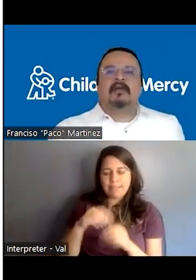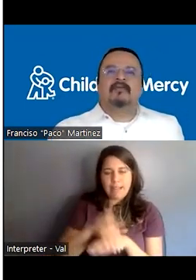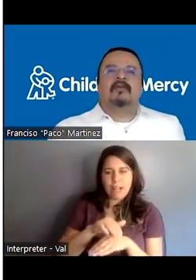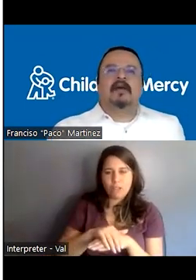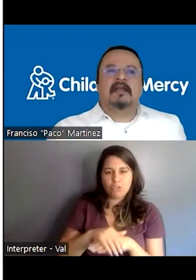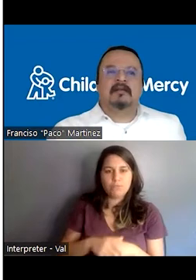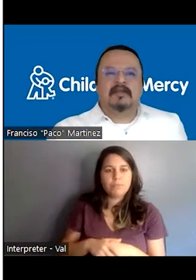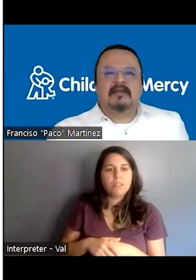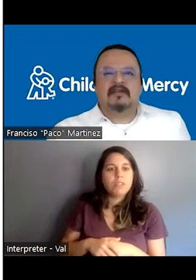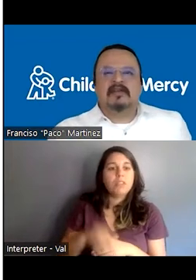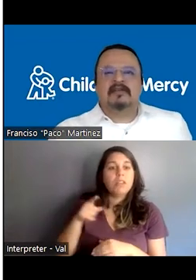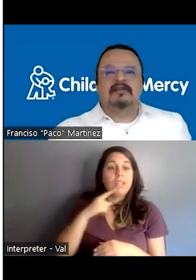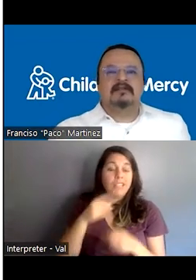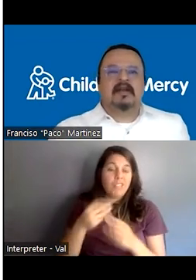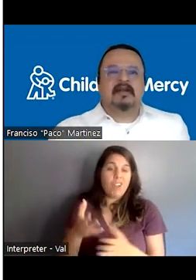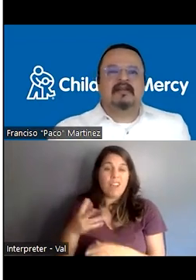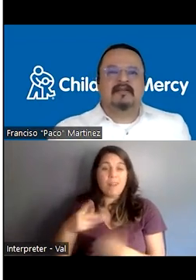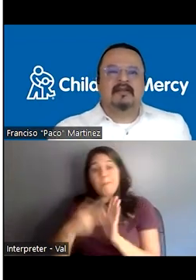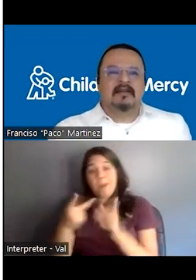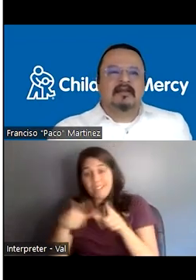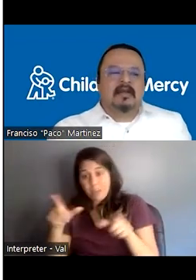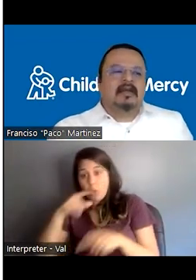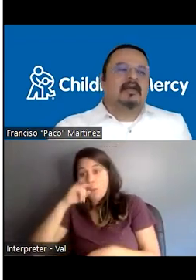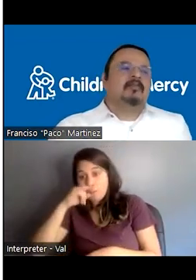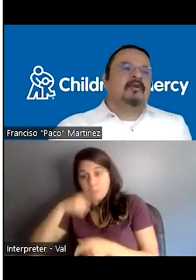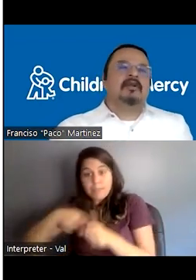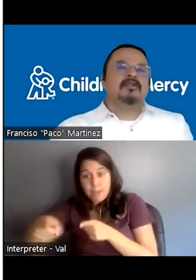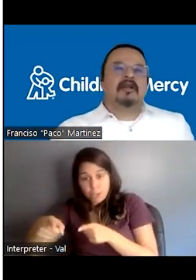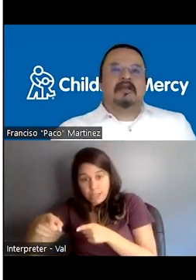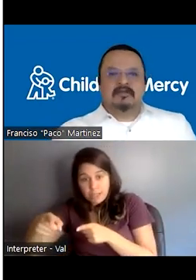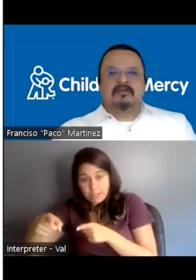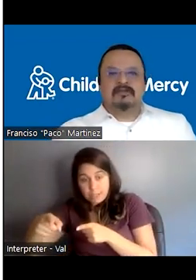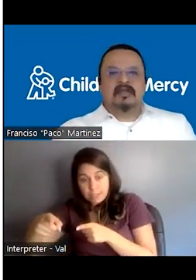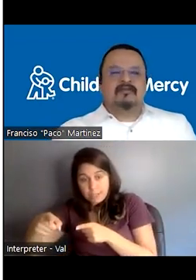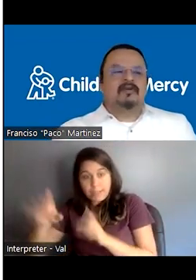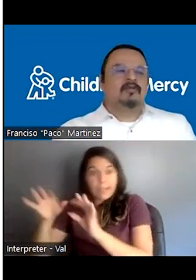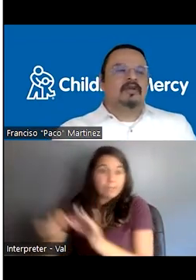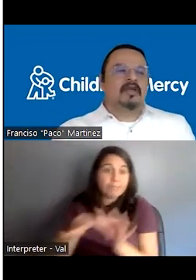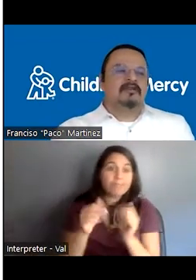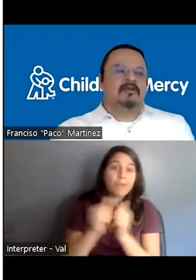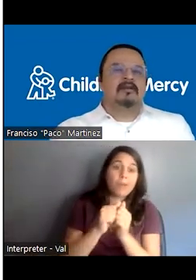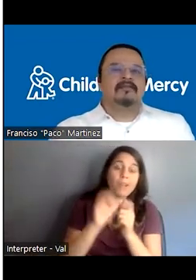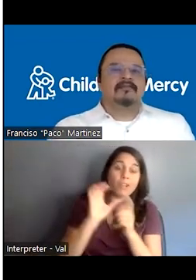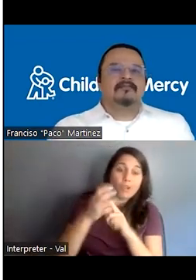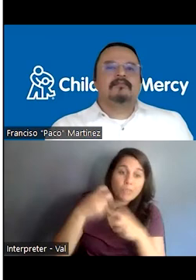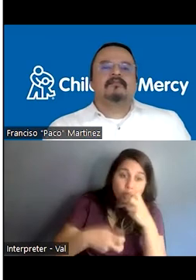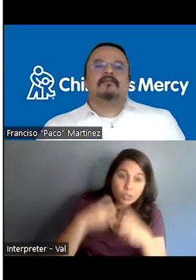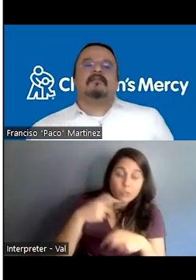for, uh, for bilingual pediatric specialist practice, uh, for cultural issues and for communication.